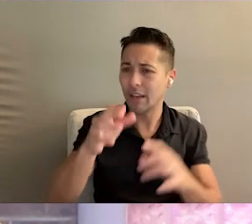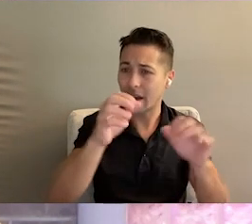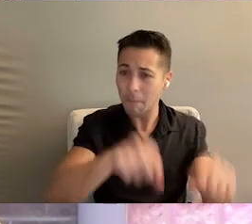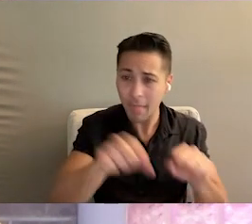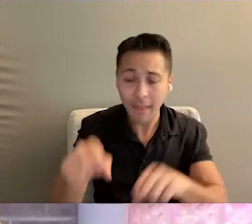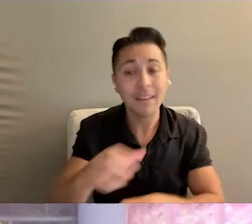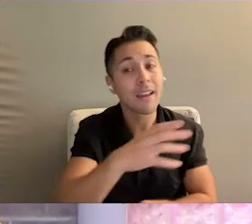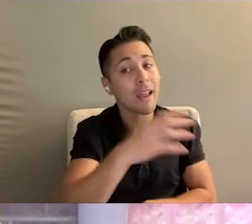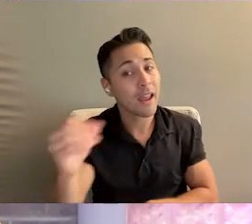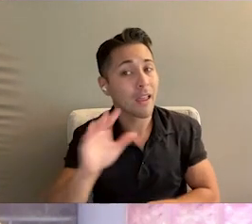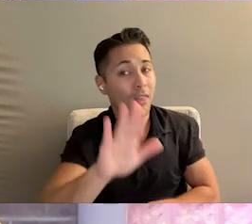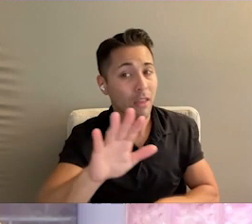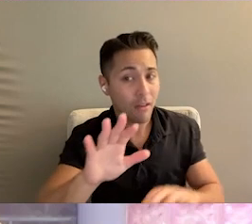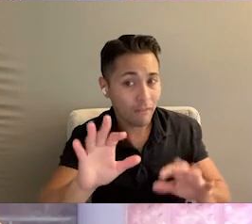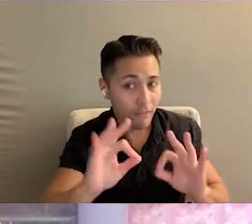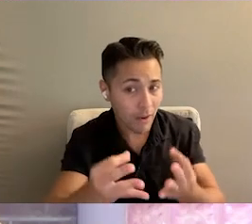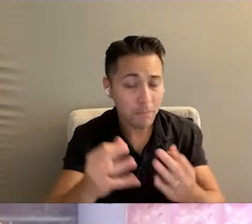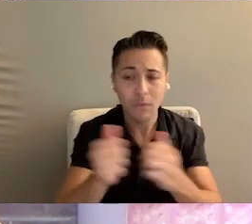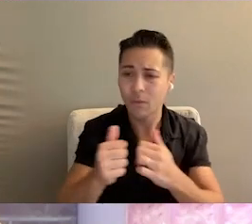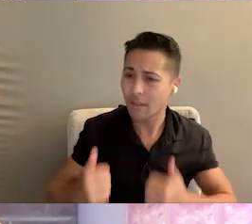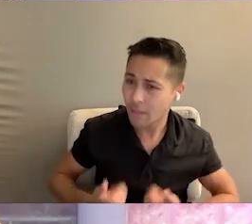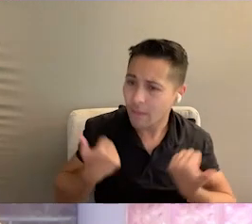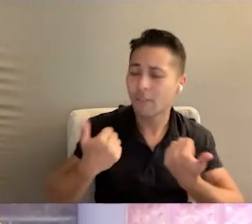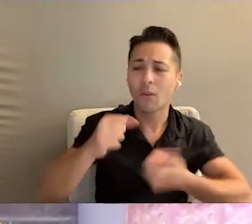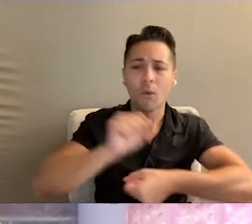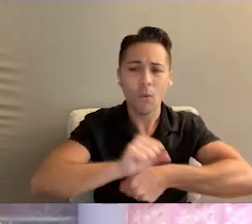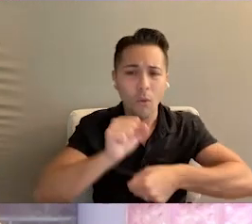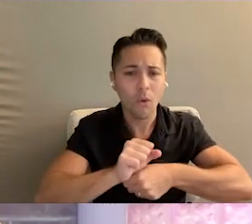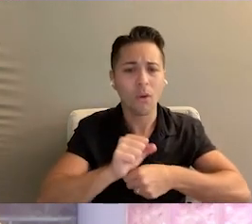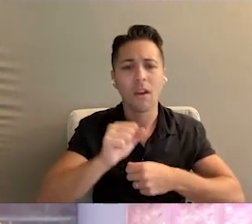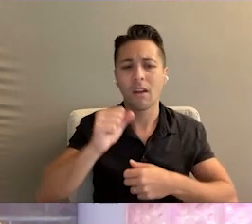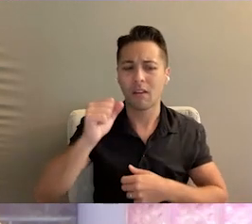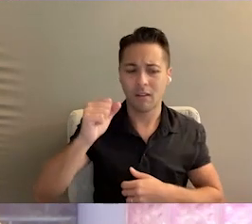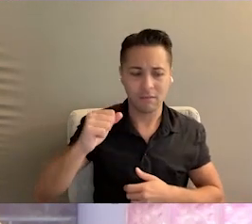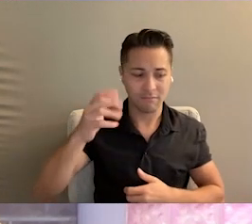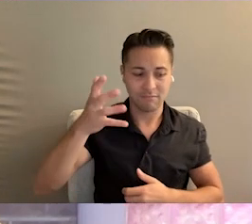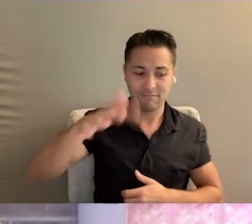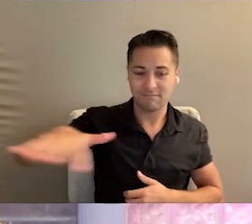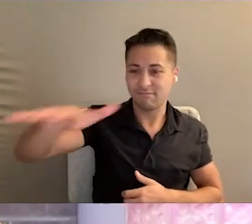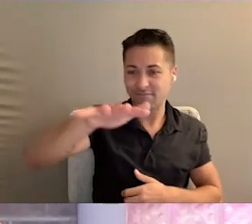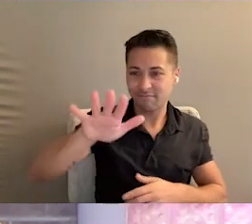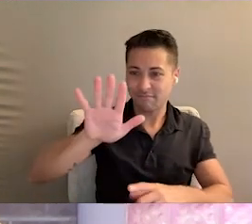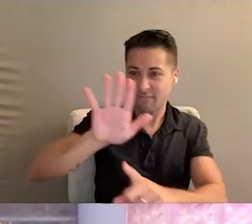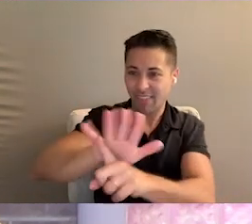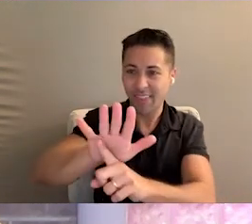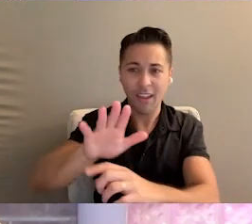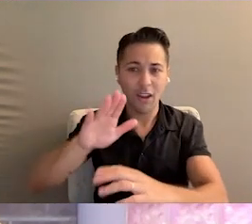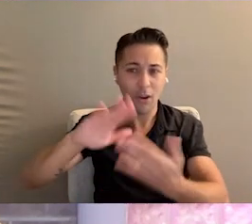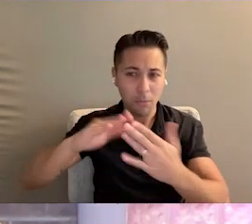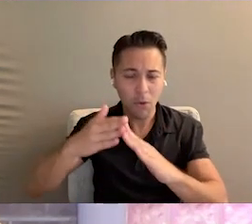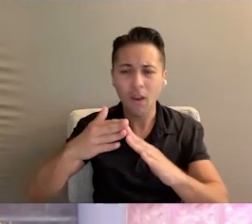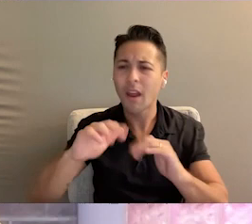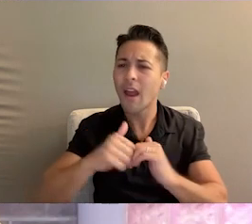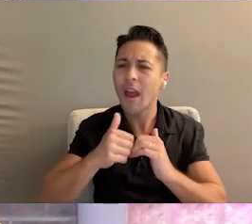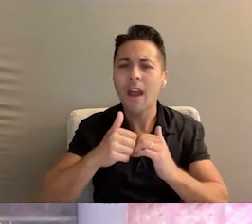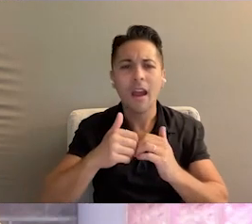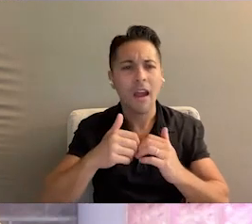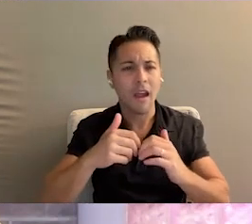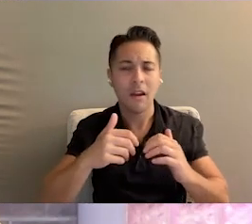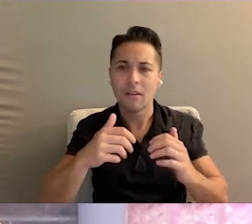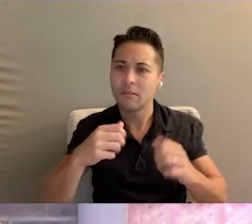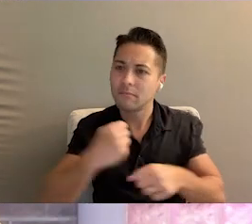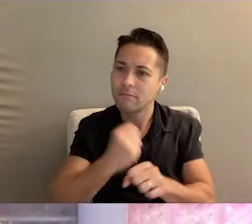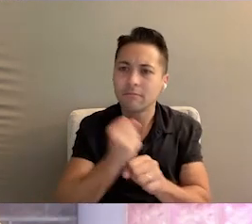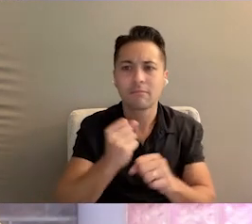and their families in living, learning, and working within their communities by developing and creating multiple pathways